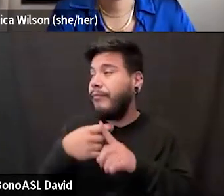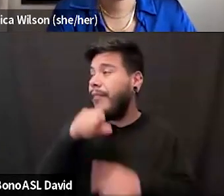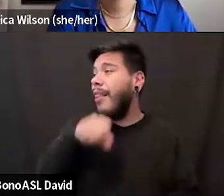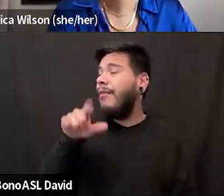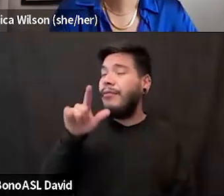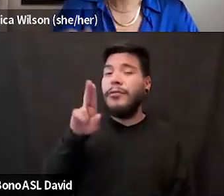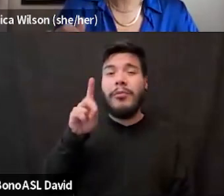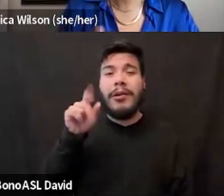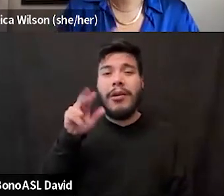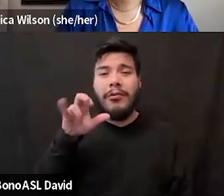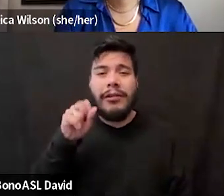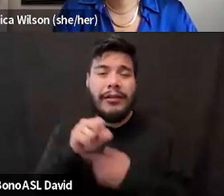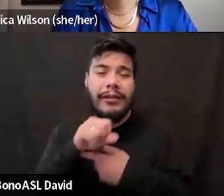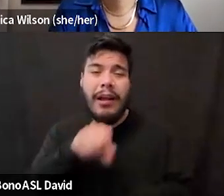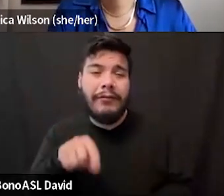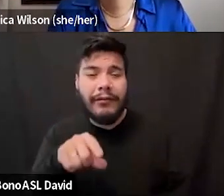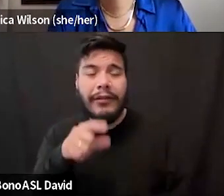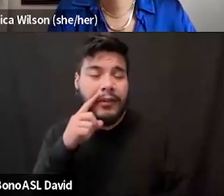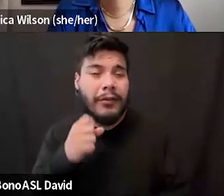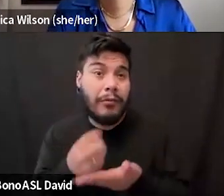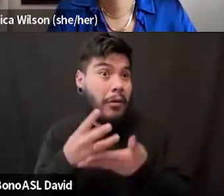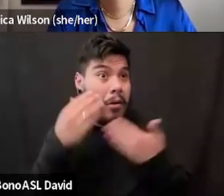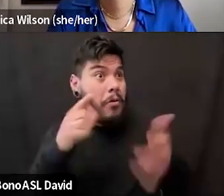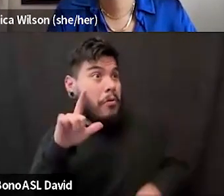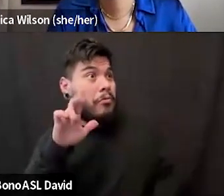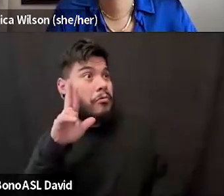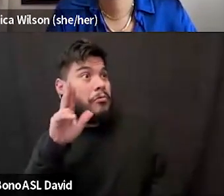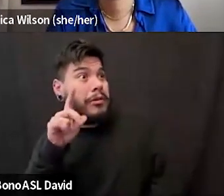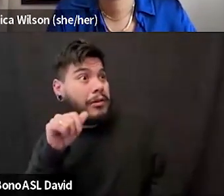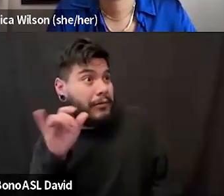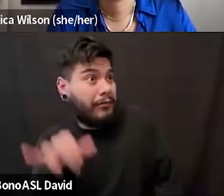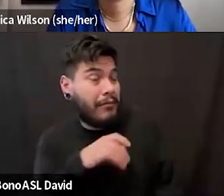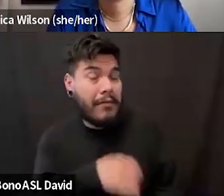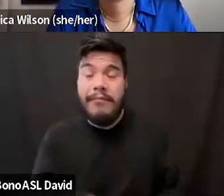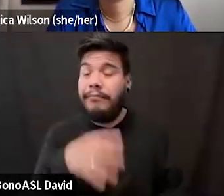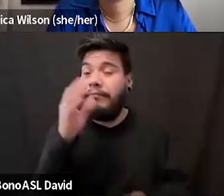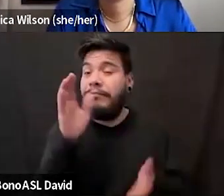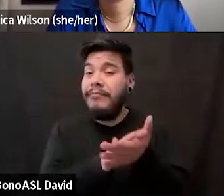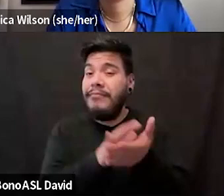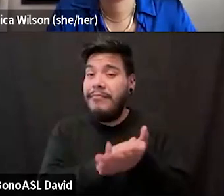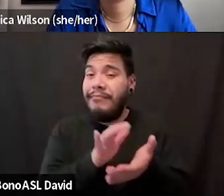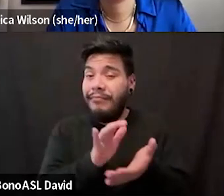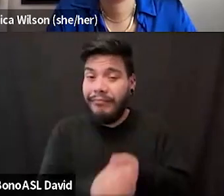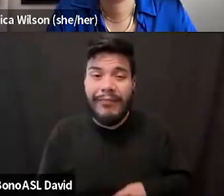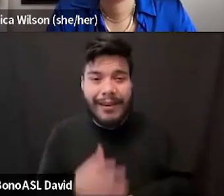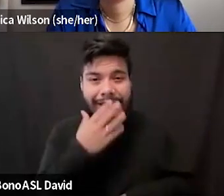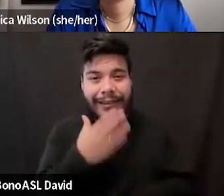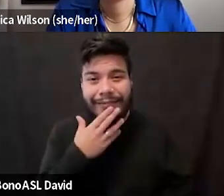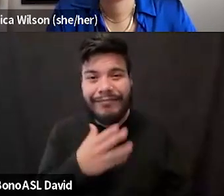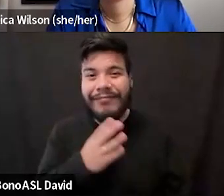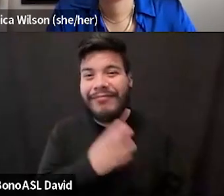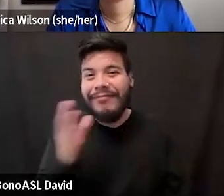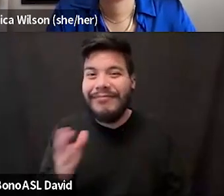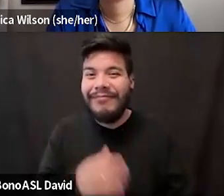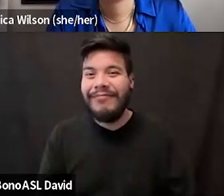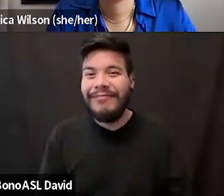you, Ludacris. I didn't know Ludacris was out there. Give a shout-outs like that. That is fantastic. Thank you, Shana. Ifa, Shana, will you introduce yourself,